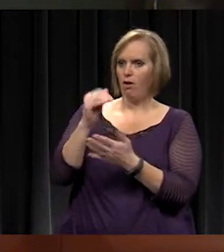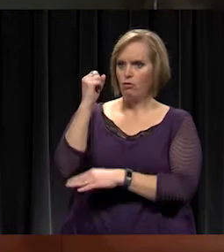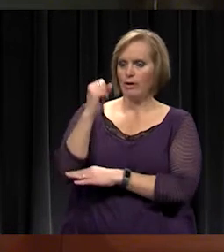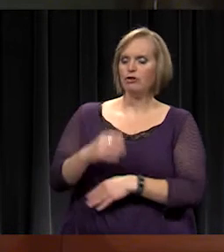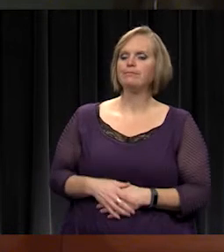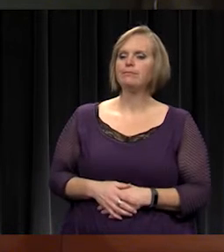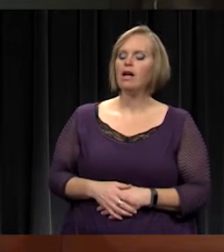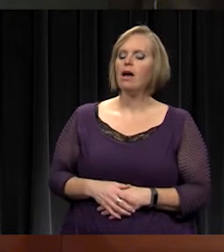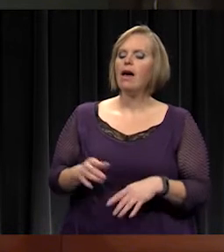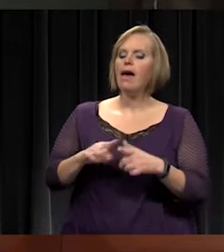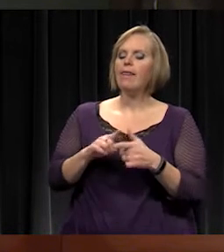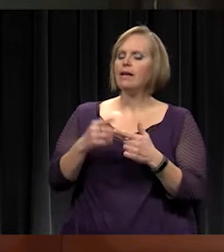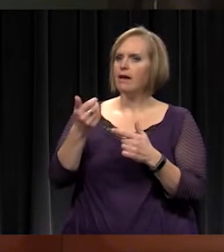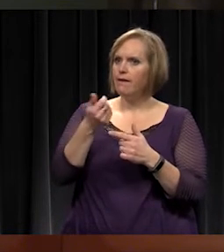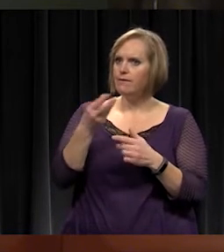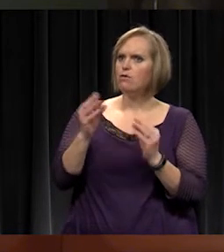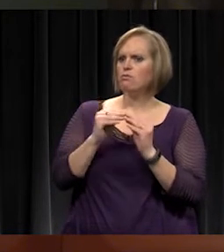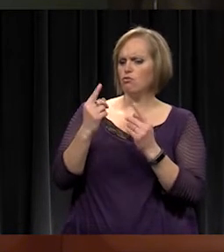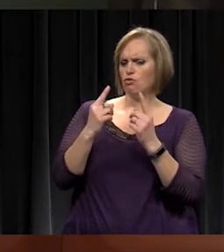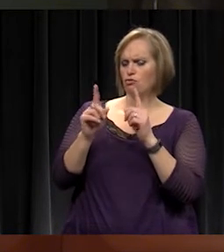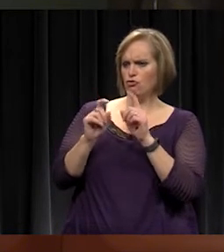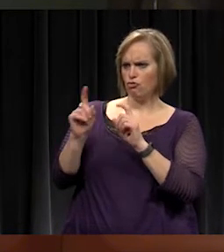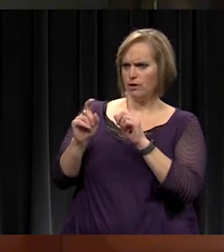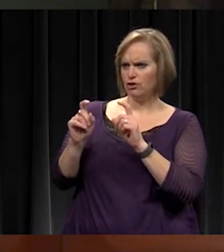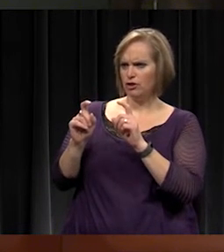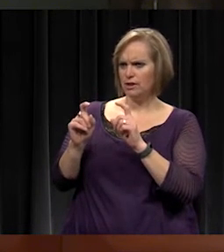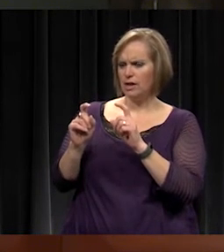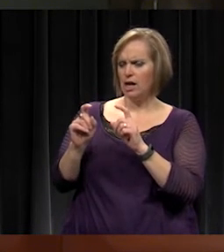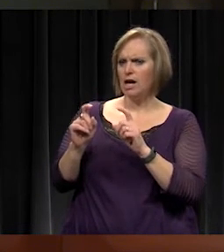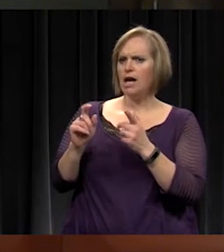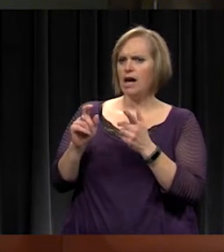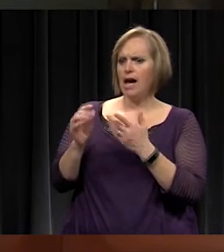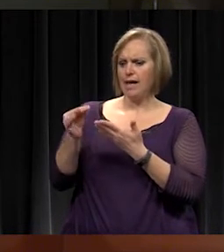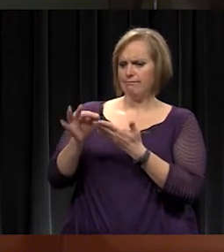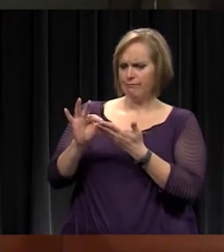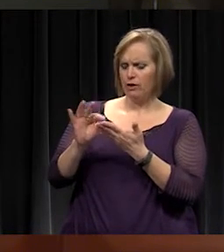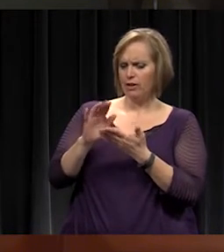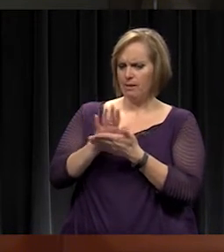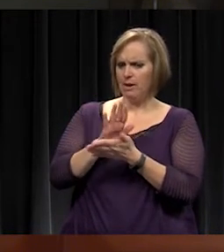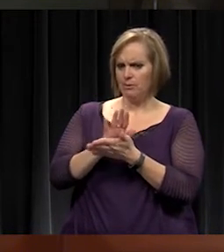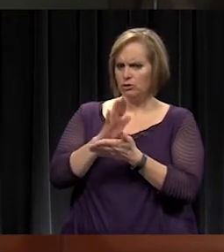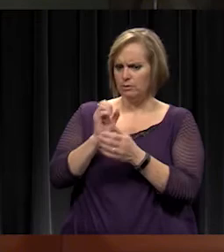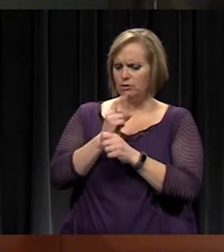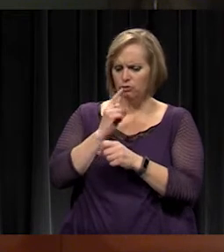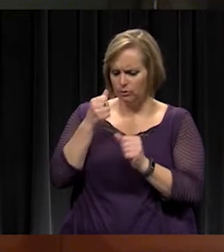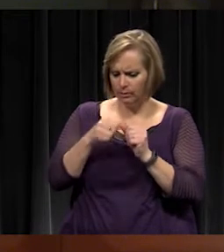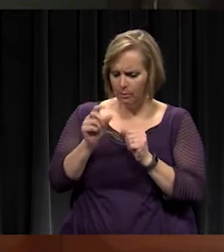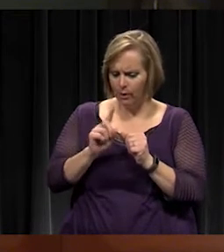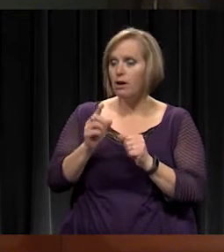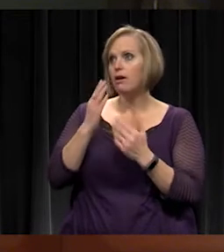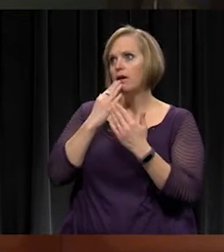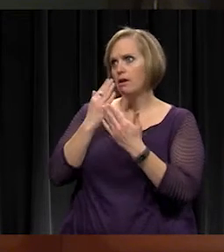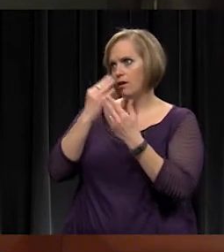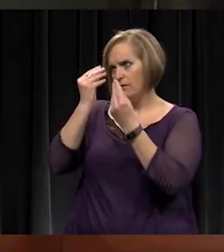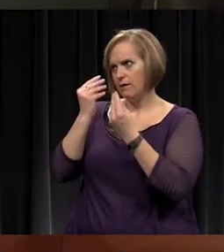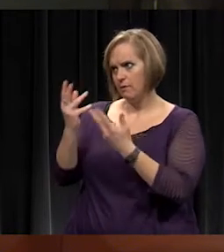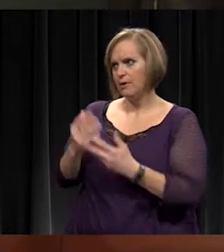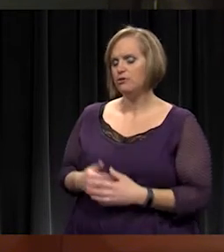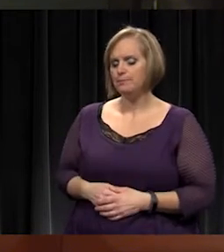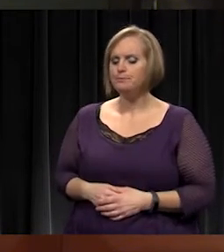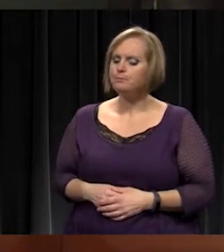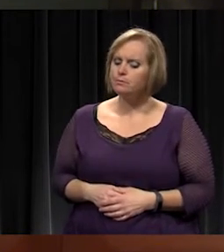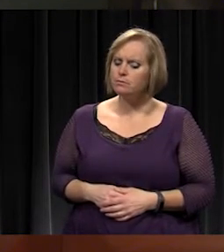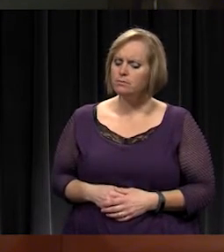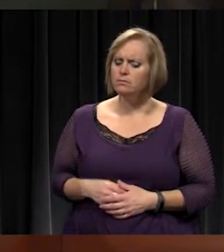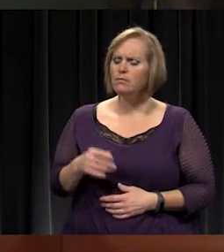I had a couple more questions. Just let me, I dog-eared my papers. Thank you for this information, by the way. Um, the, you